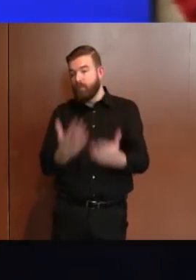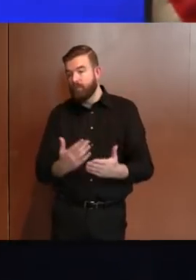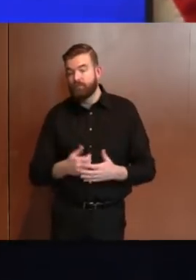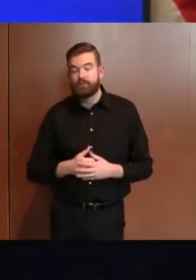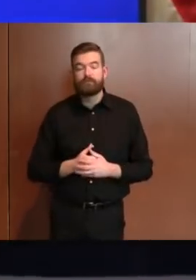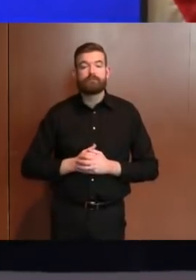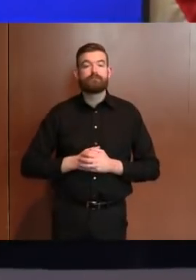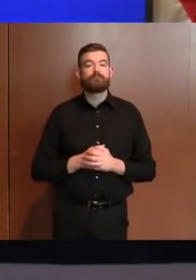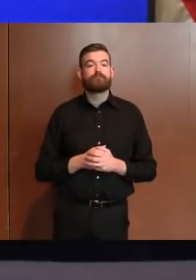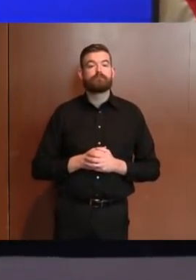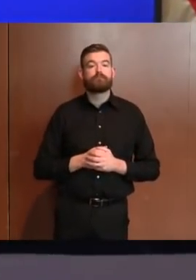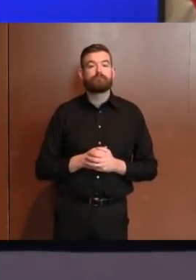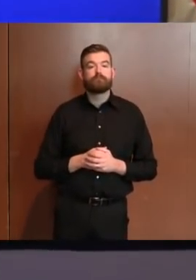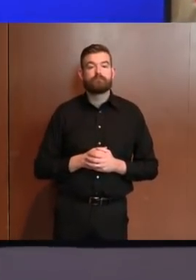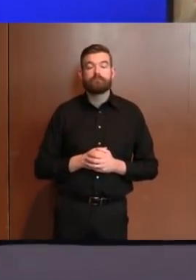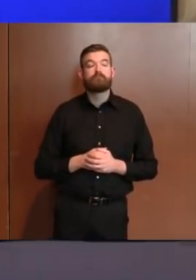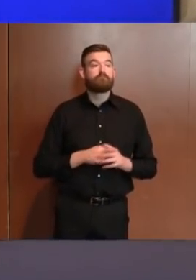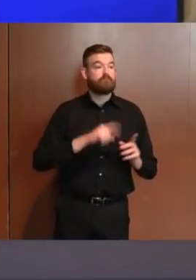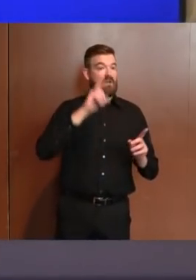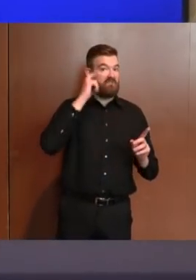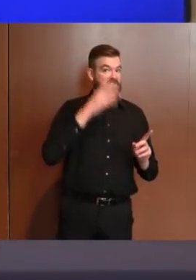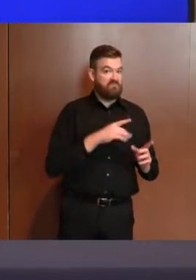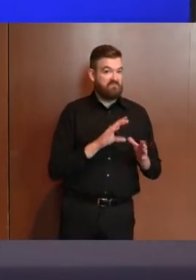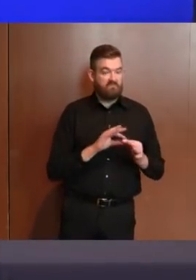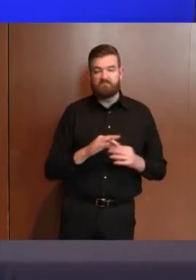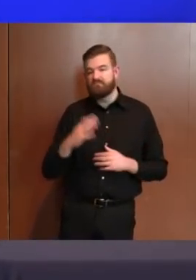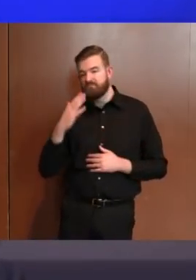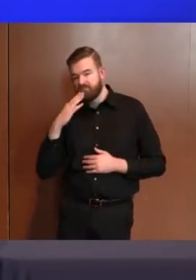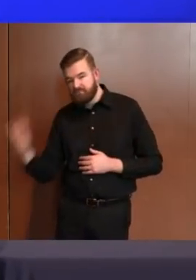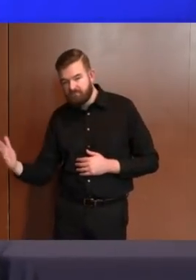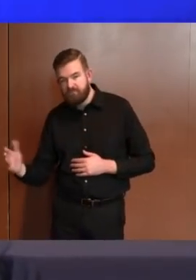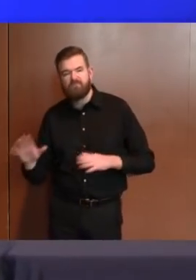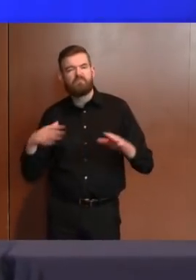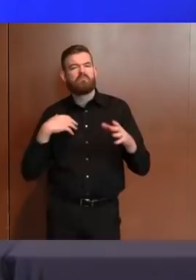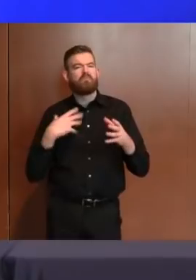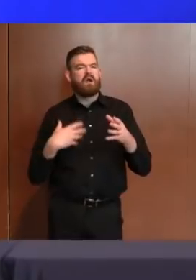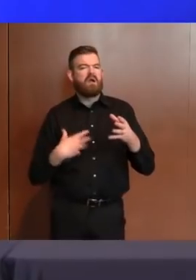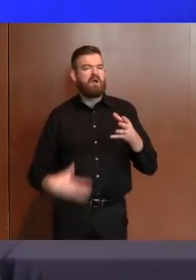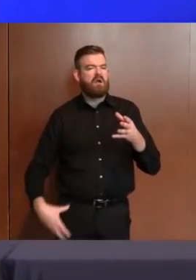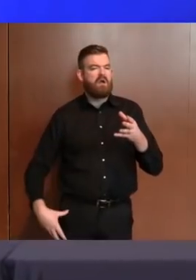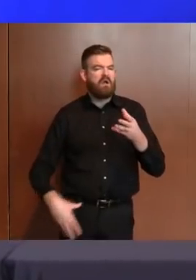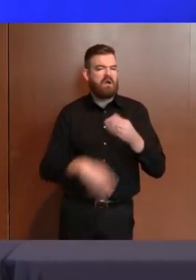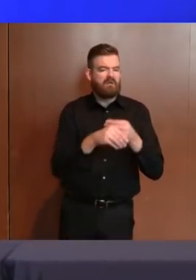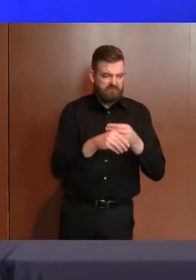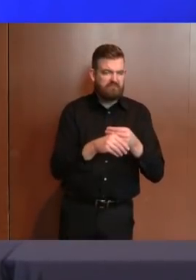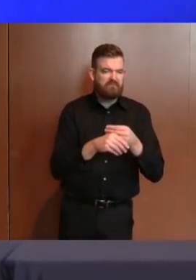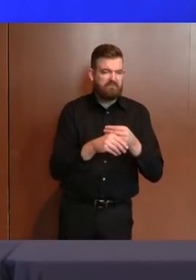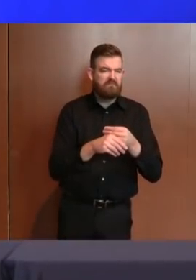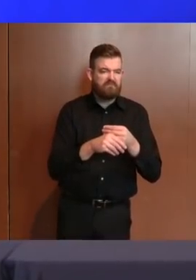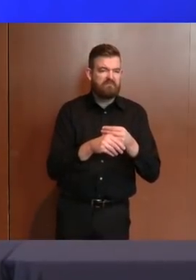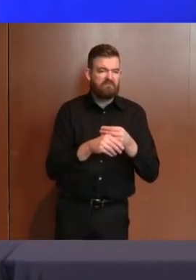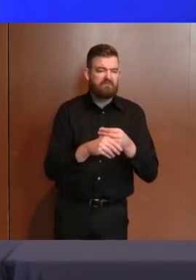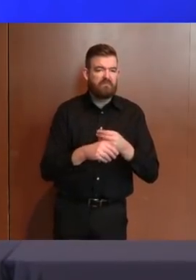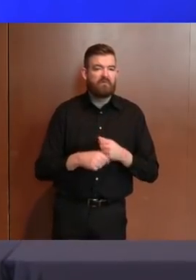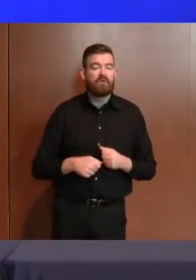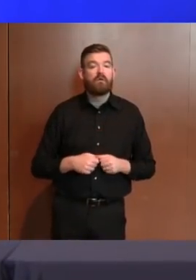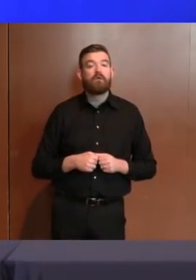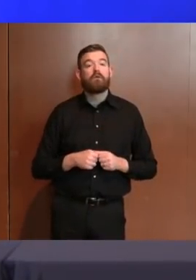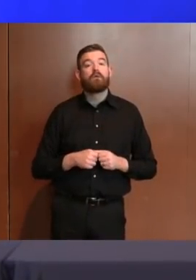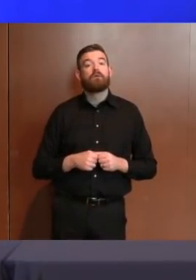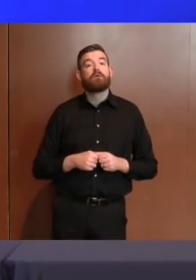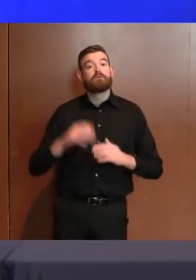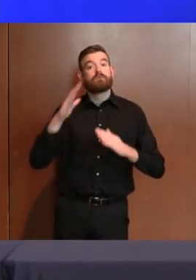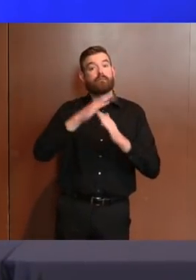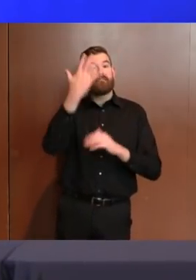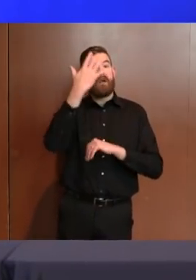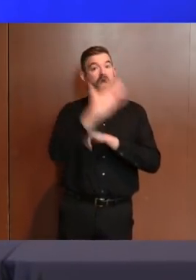Thank you, Judy, for that and for all. A couple points, if I may follow up, Judy, with you. Again, top five counties are